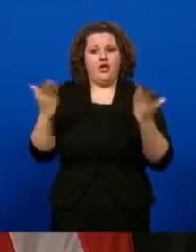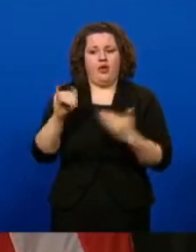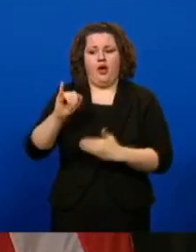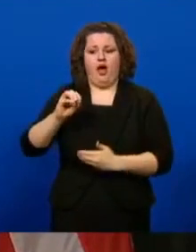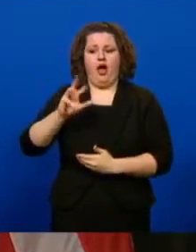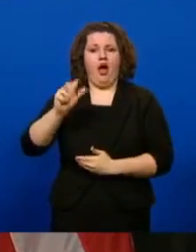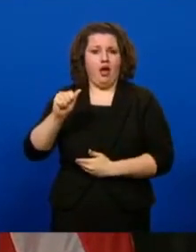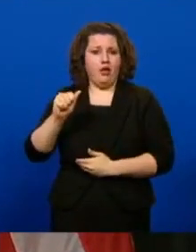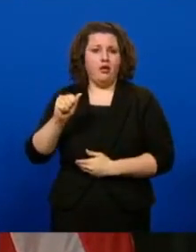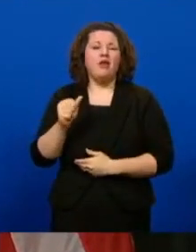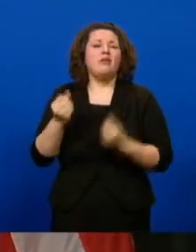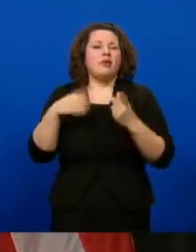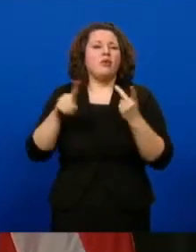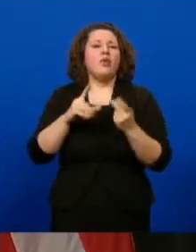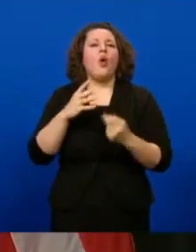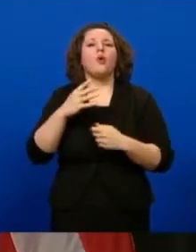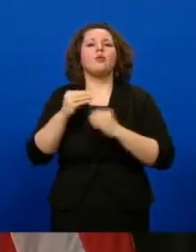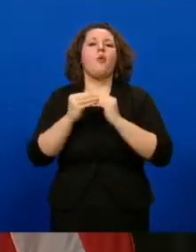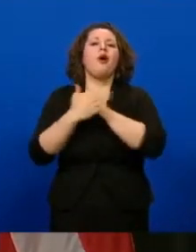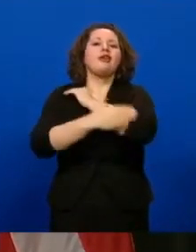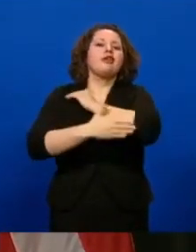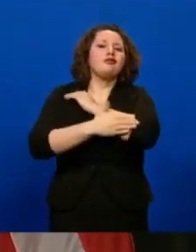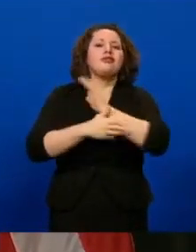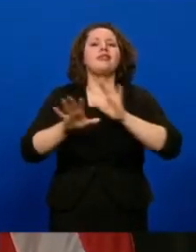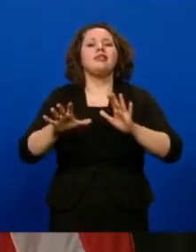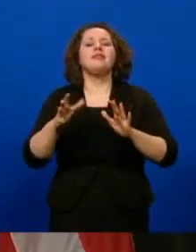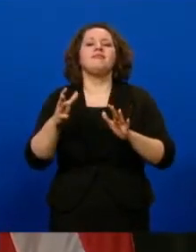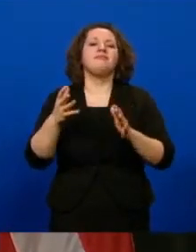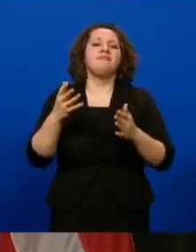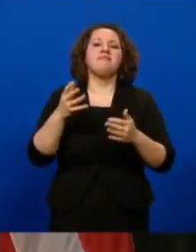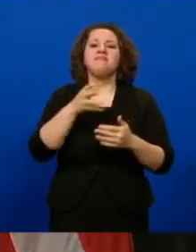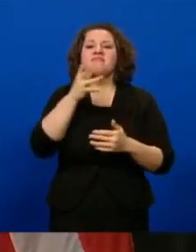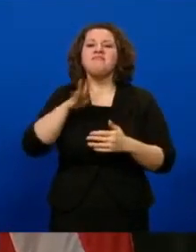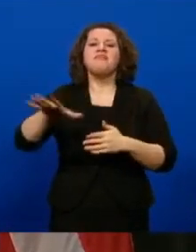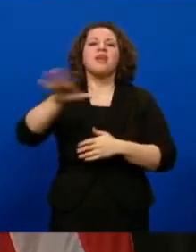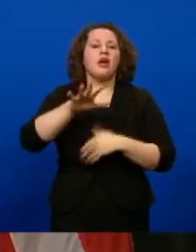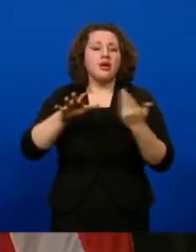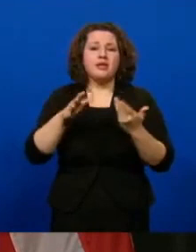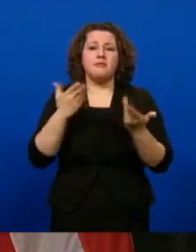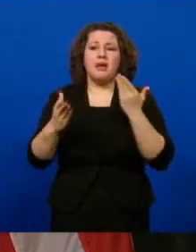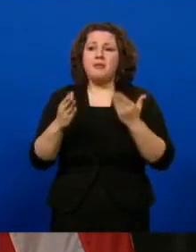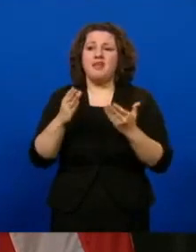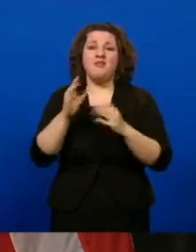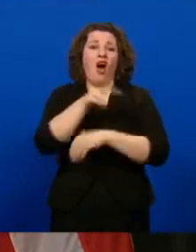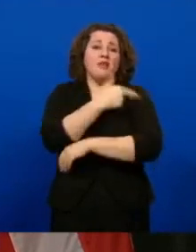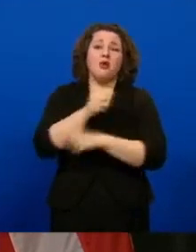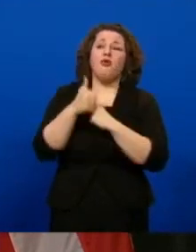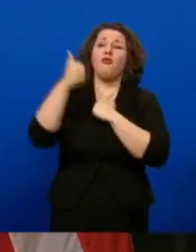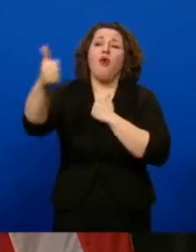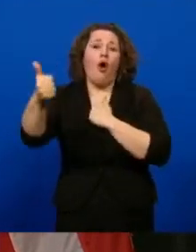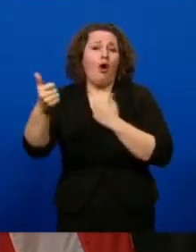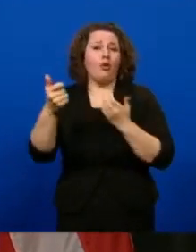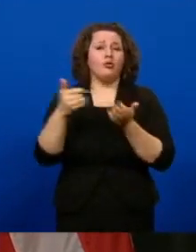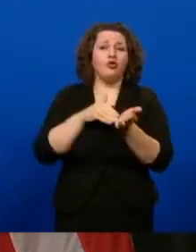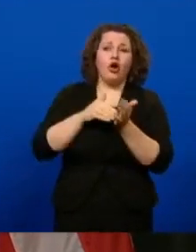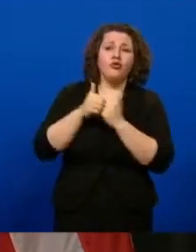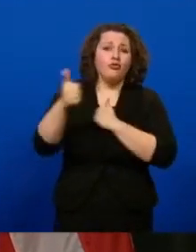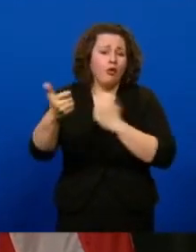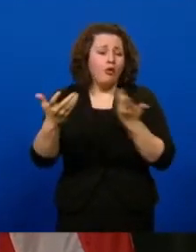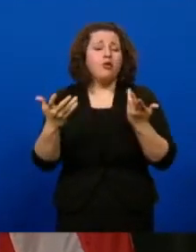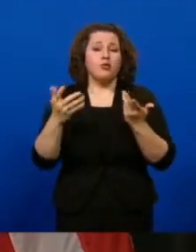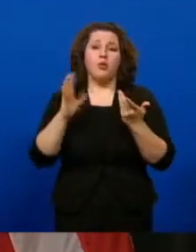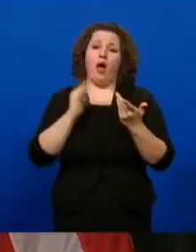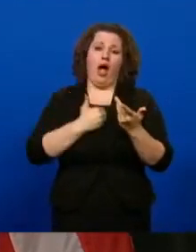many of which are in rural communities that may not have easy access to a hospital or a physician, so our pharmacists serve as a health care provider in those